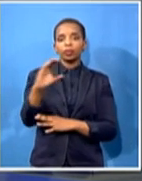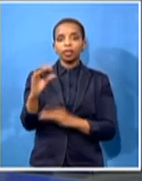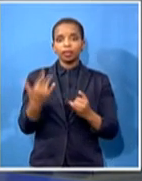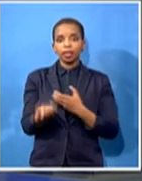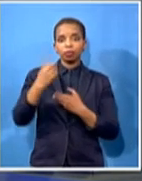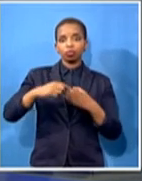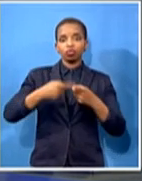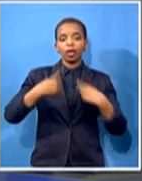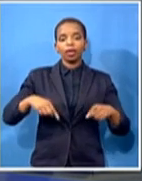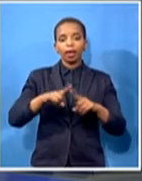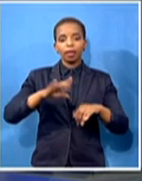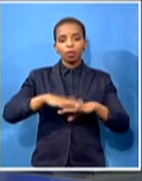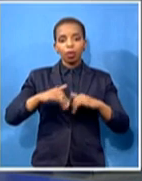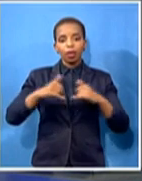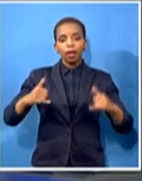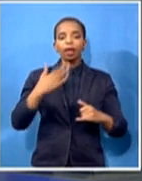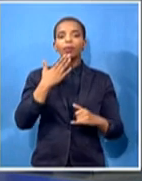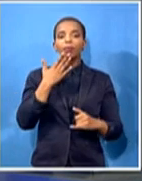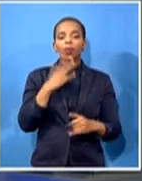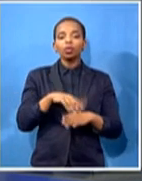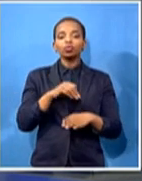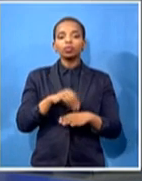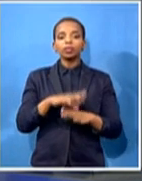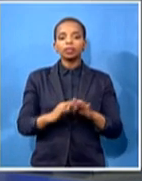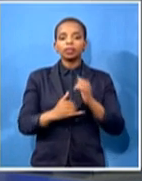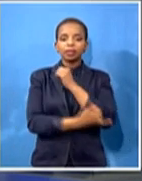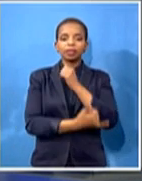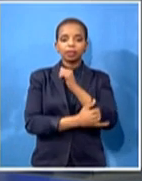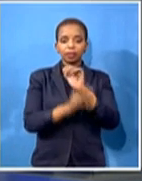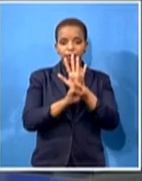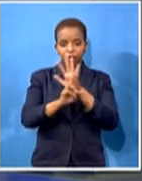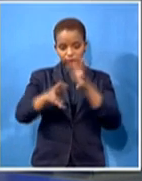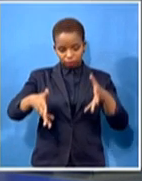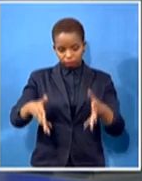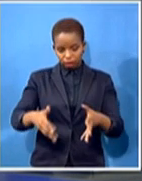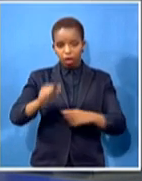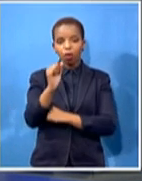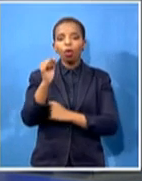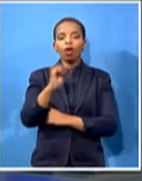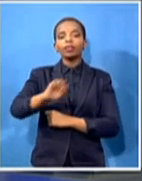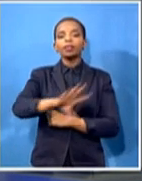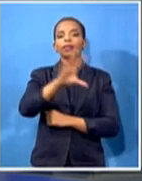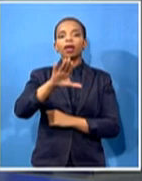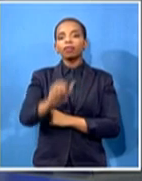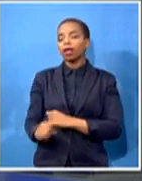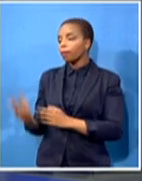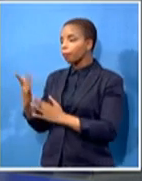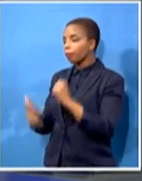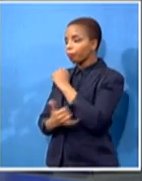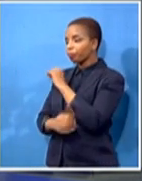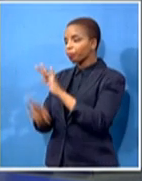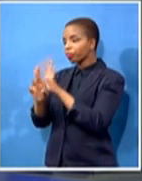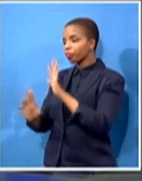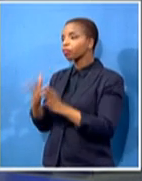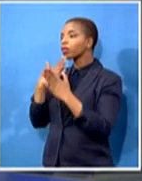ambassador to South Africa, Ambassador Cecilia, Julian, Ambassador, thank you so much for making the time this morning. Two things